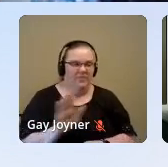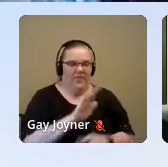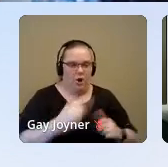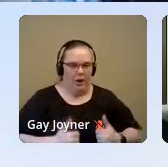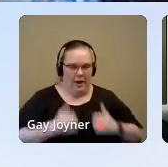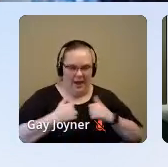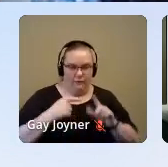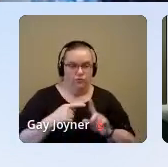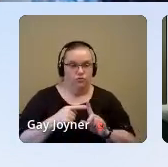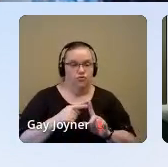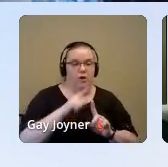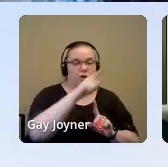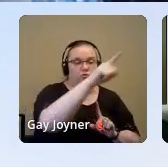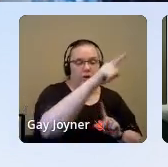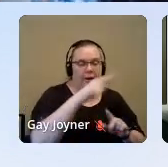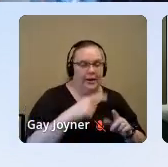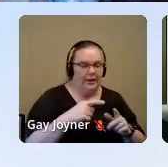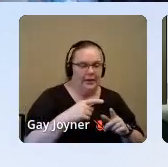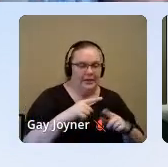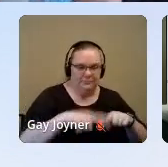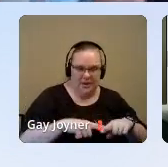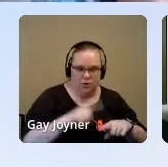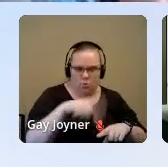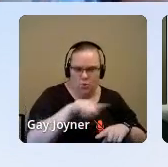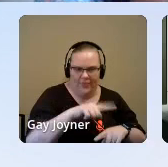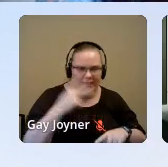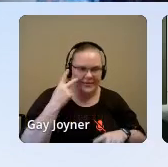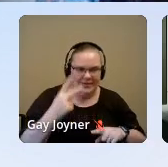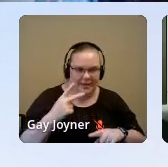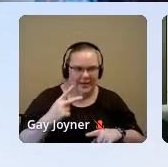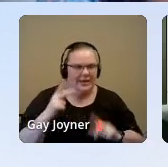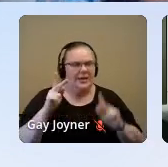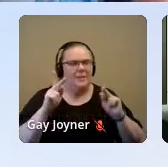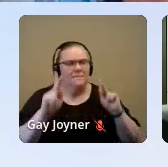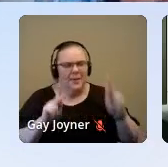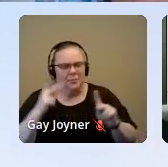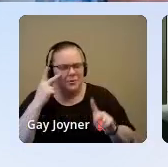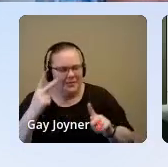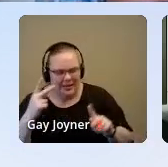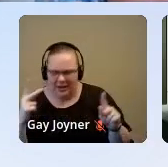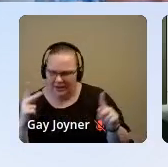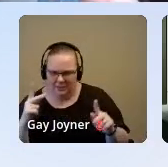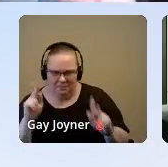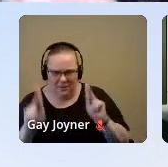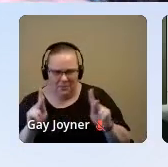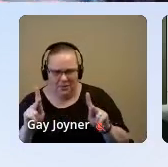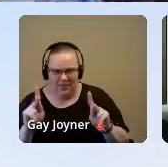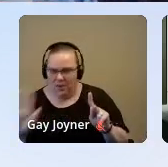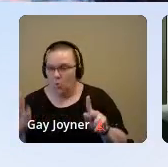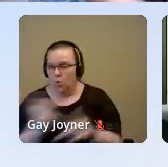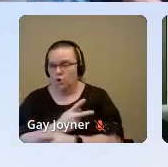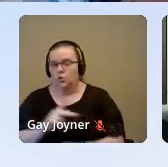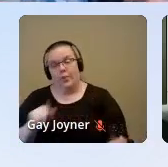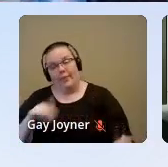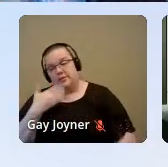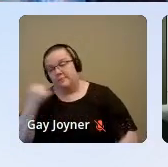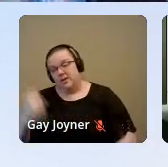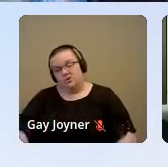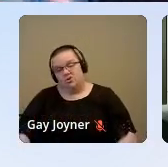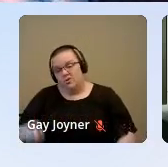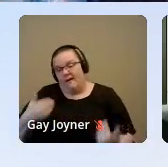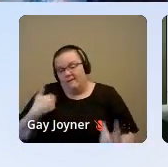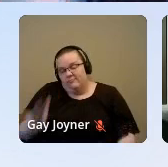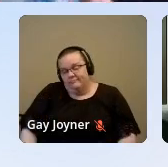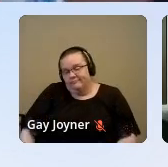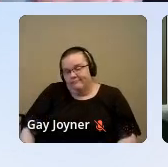is based off, based on what they're seeing. I think people see people at their worst and they're like, well, this is all you got. So I was told